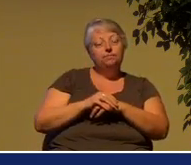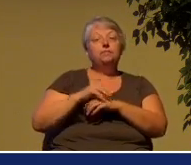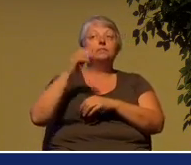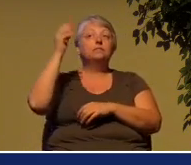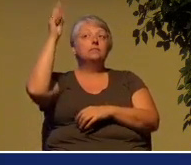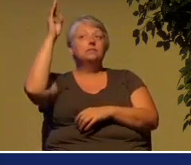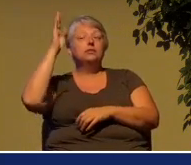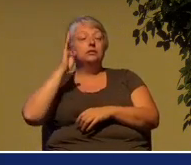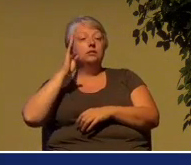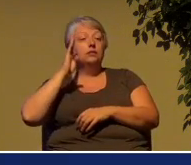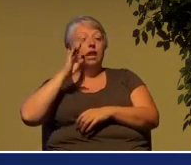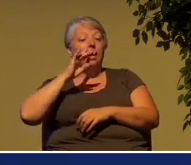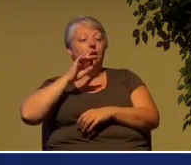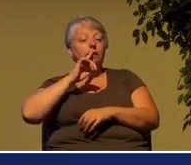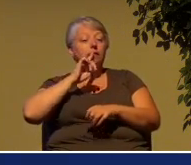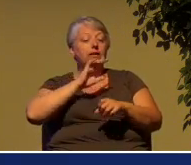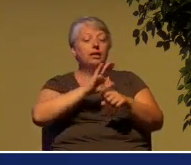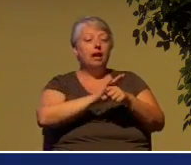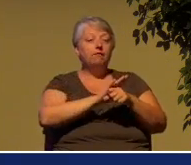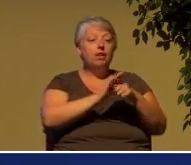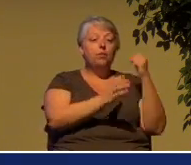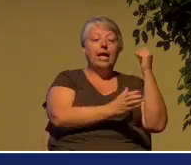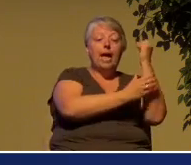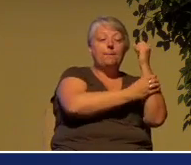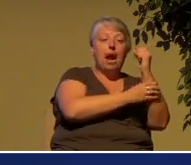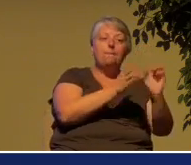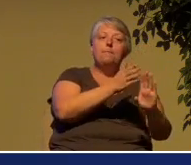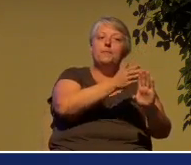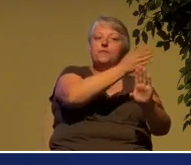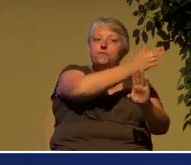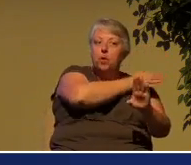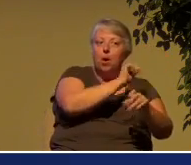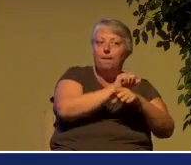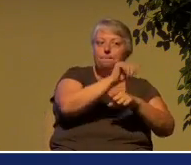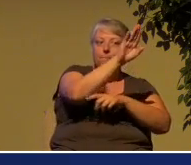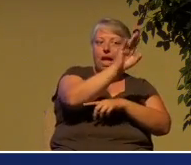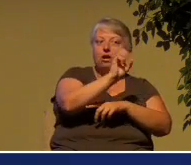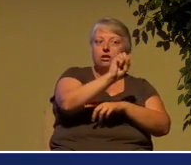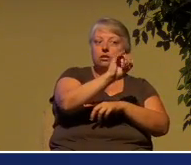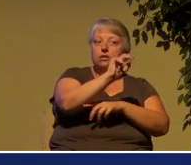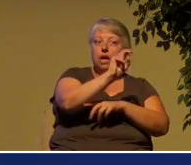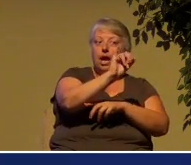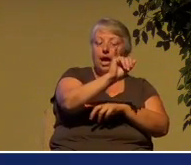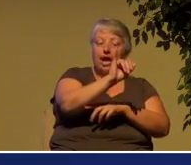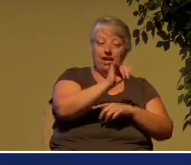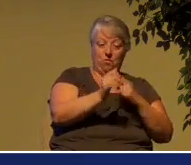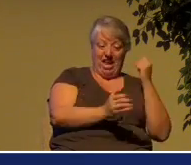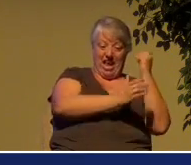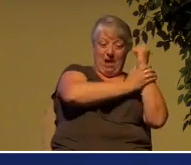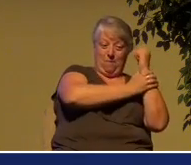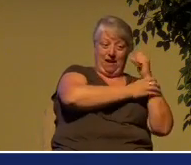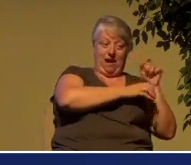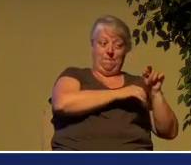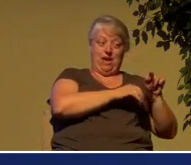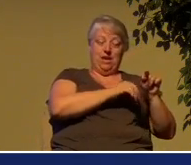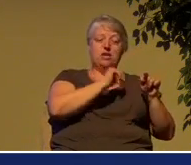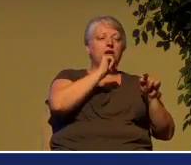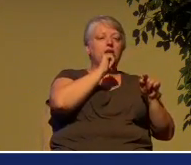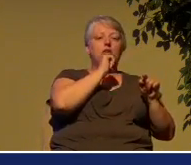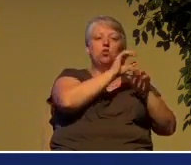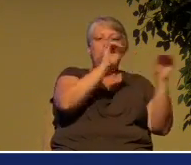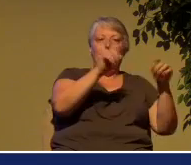which preceded the covenant made at Sinai, was an unconditional covenant. And so though